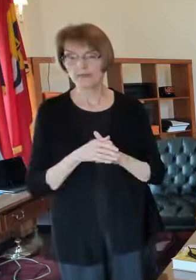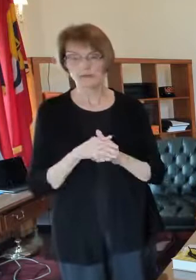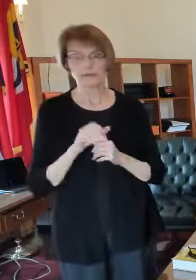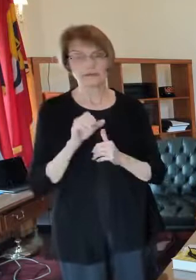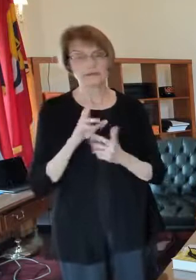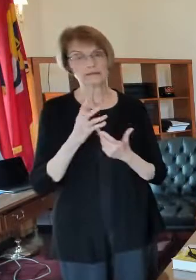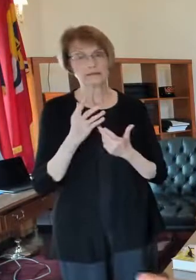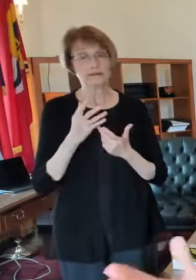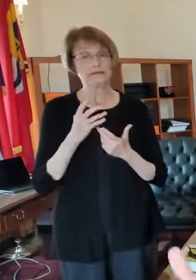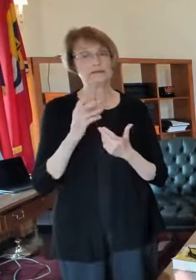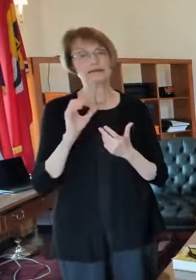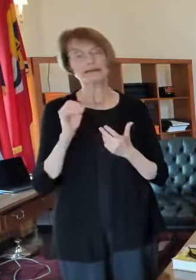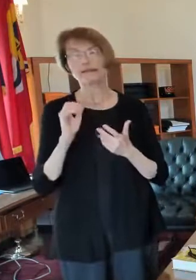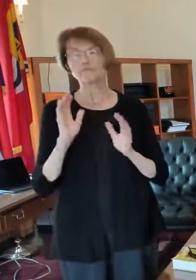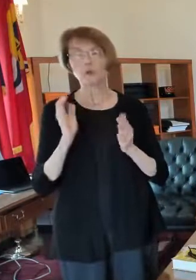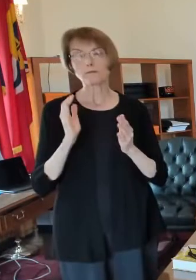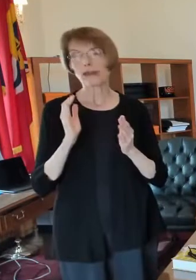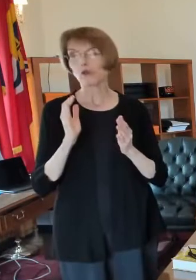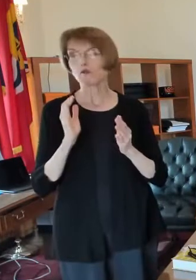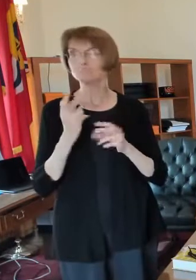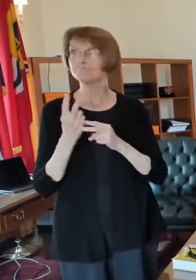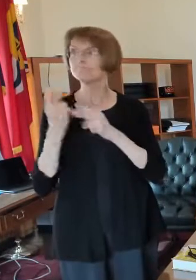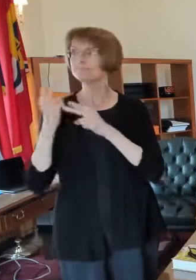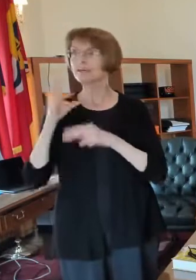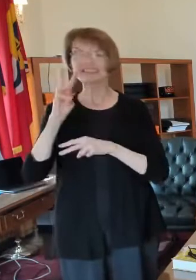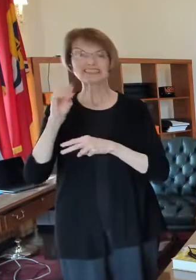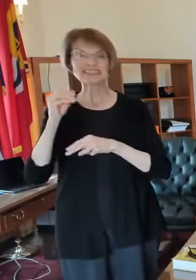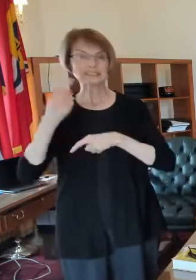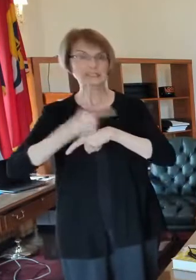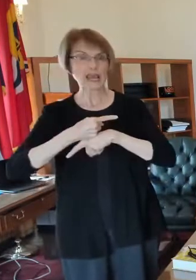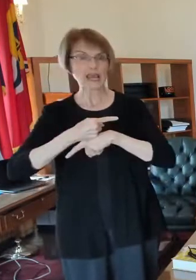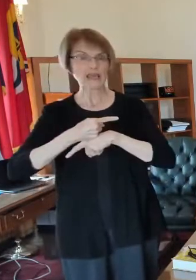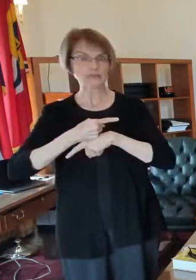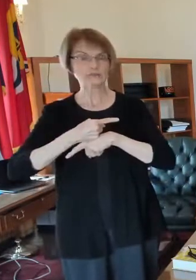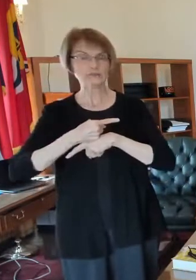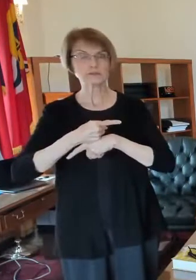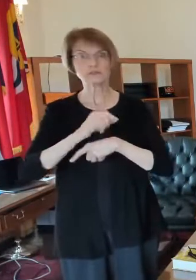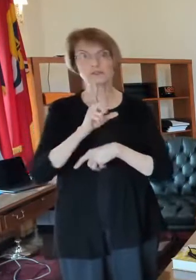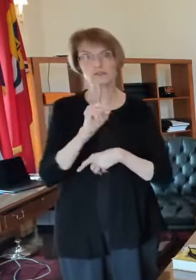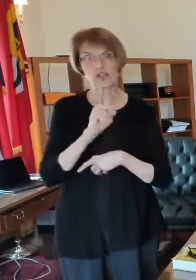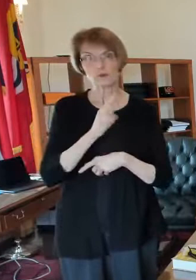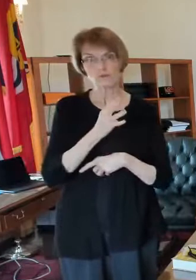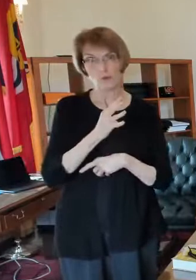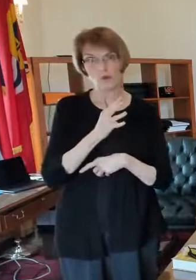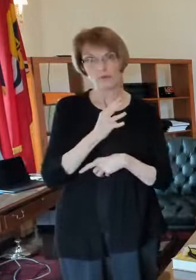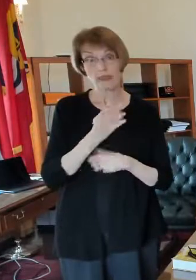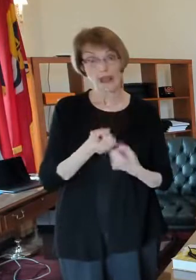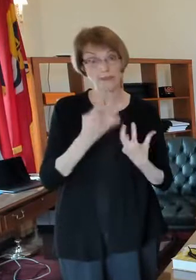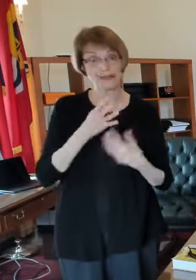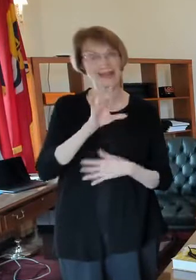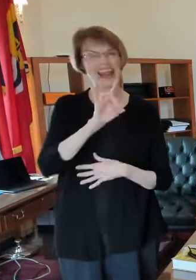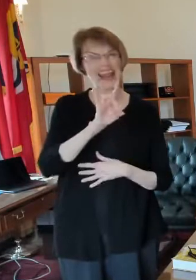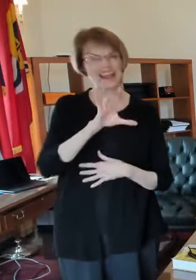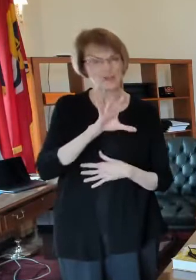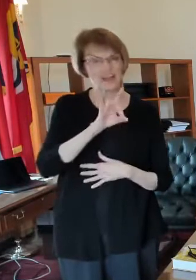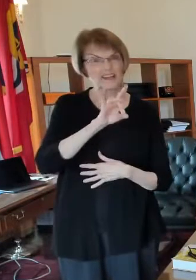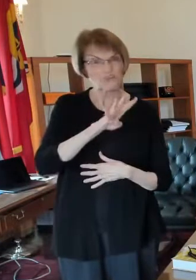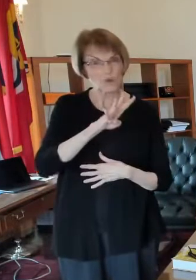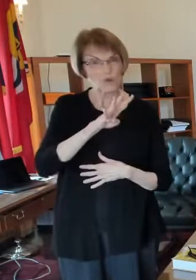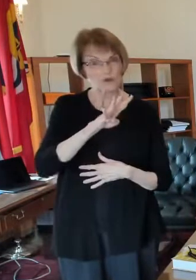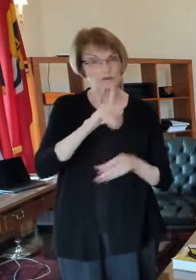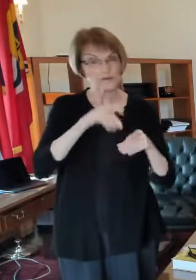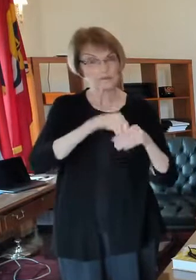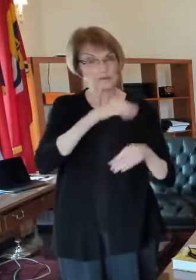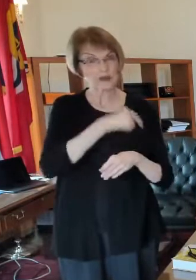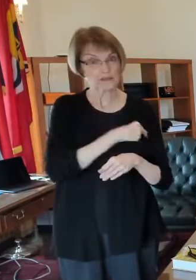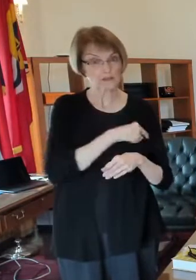that number from let's say 60 days ago let me find it here January 4th there were 884 people in the